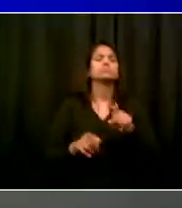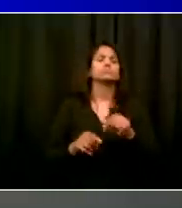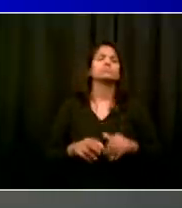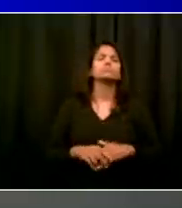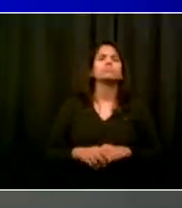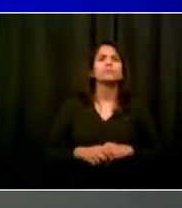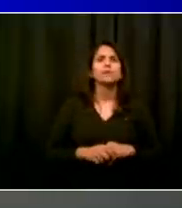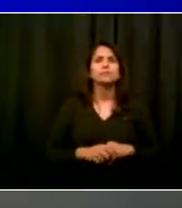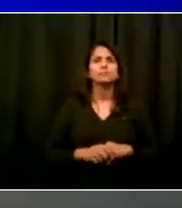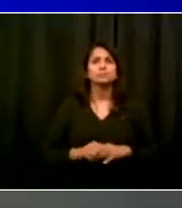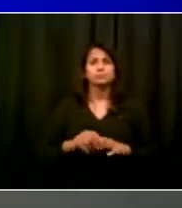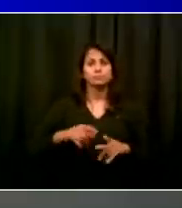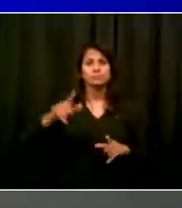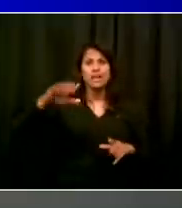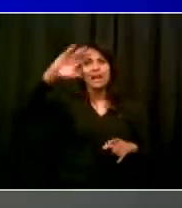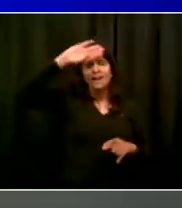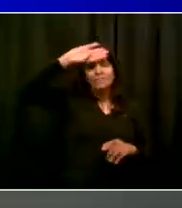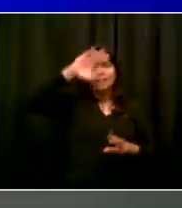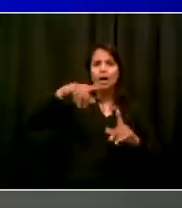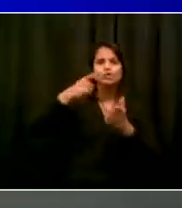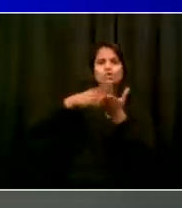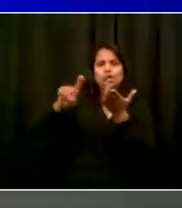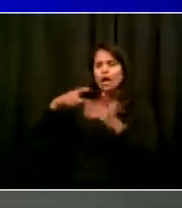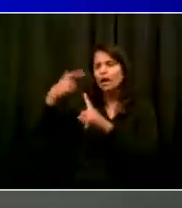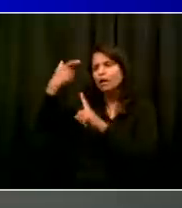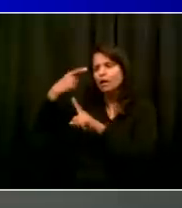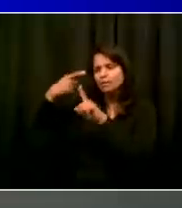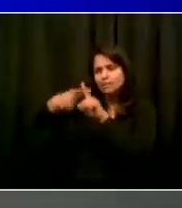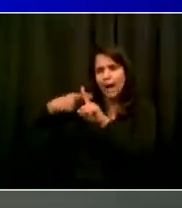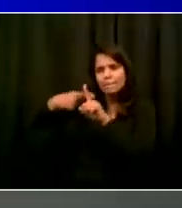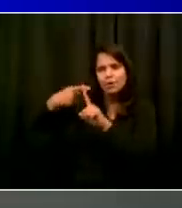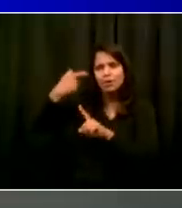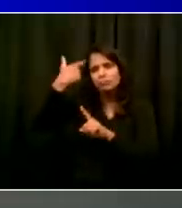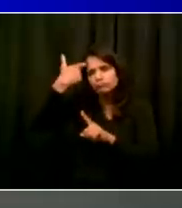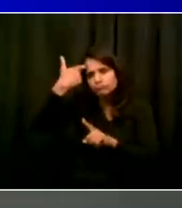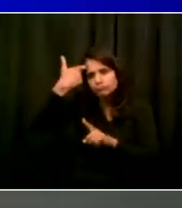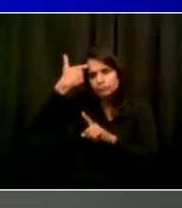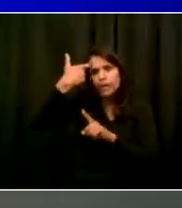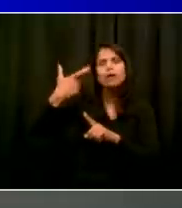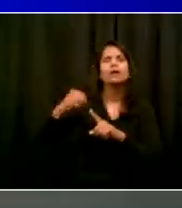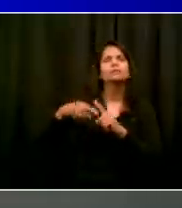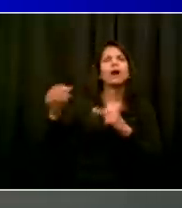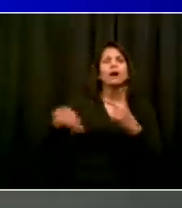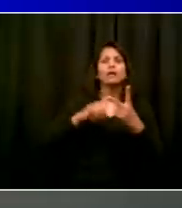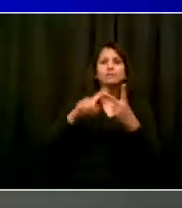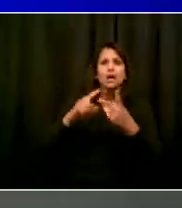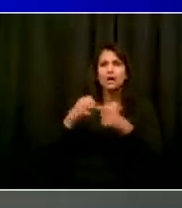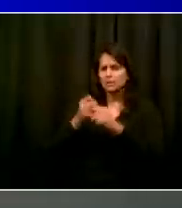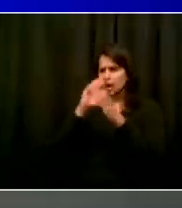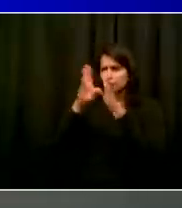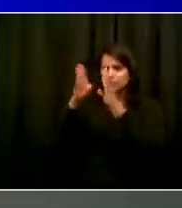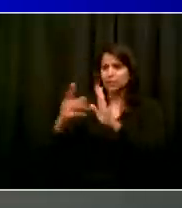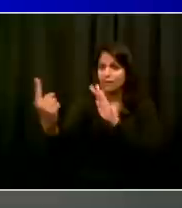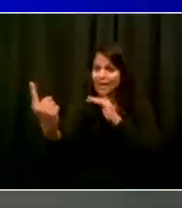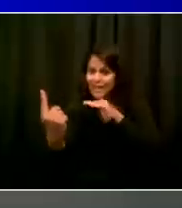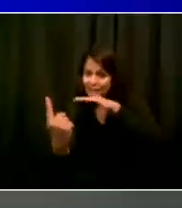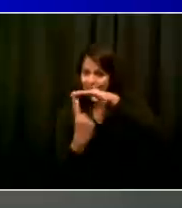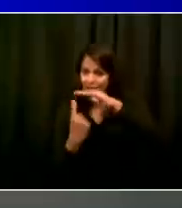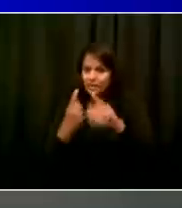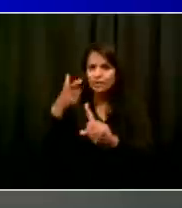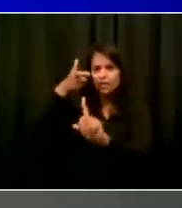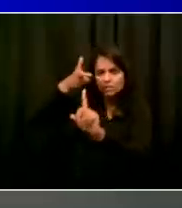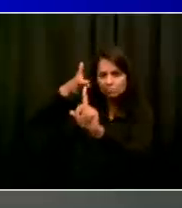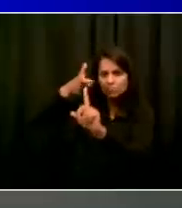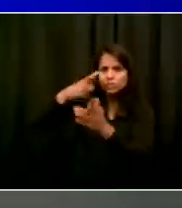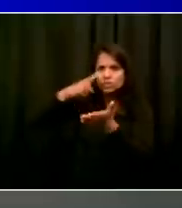going in for indoor dining. That tables must be spaced six feet apart and bar tops are